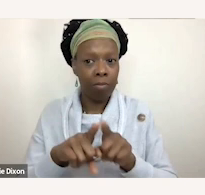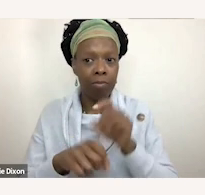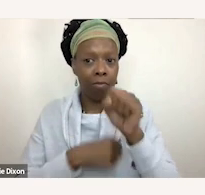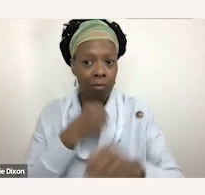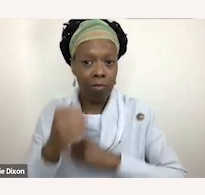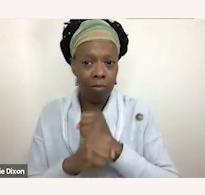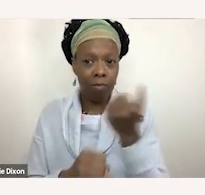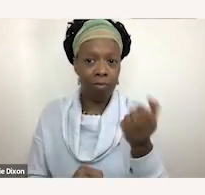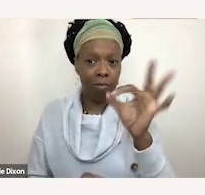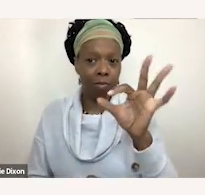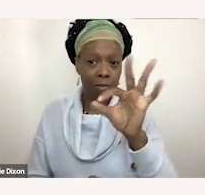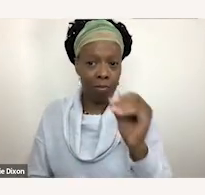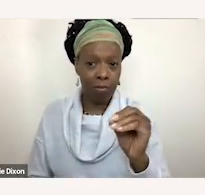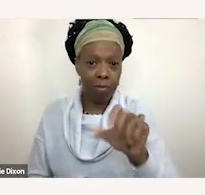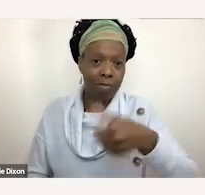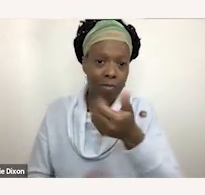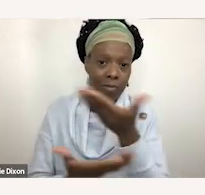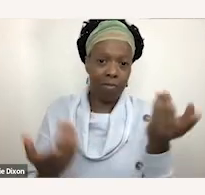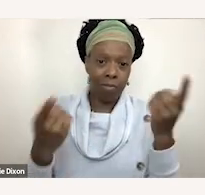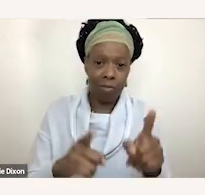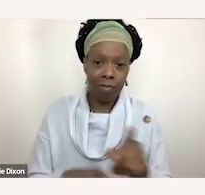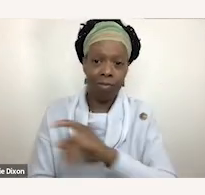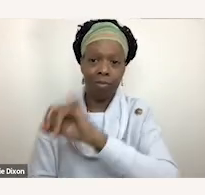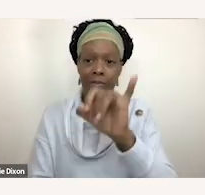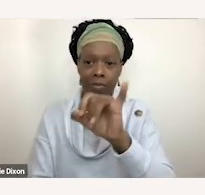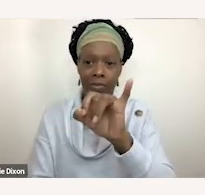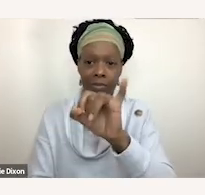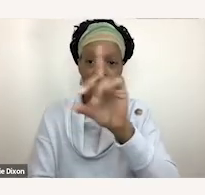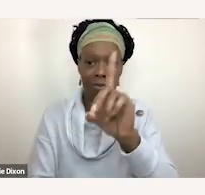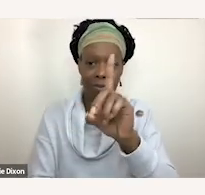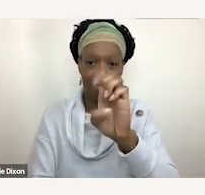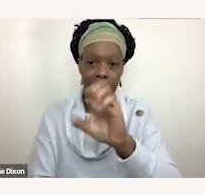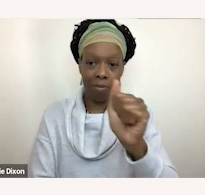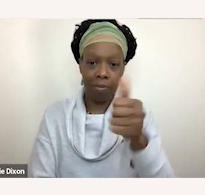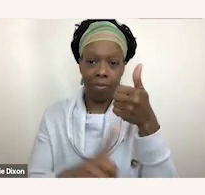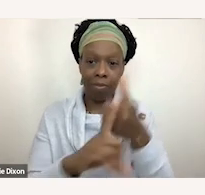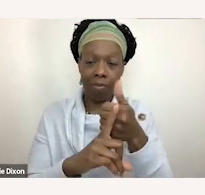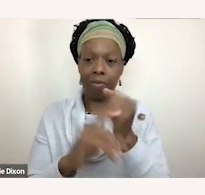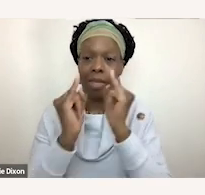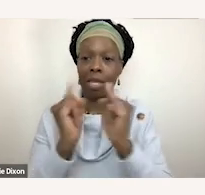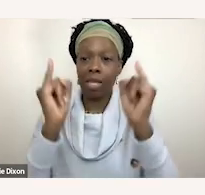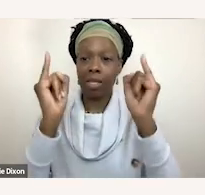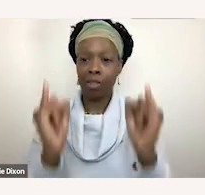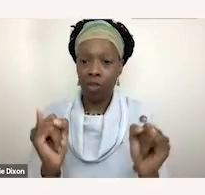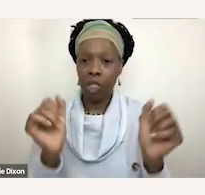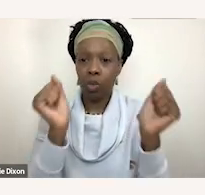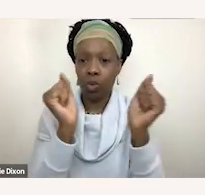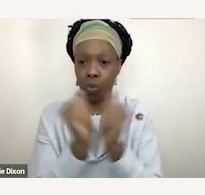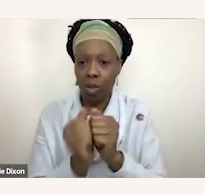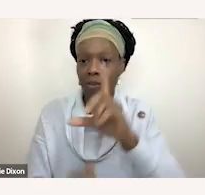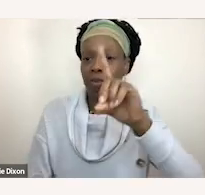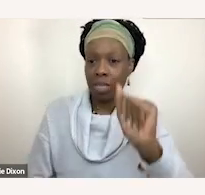rights y'all the IDEA was passed which is the individuals with disabilities education